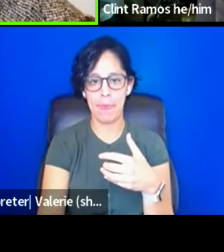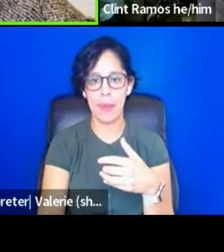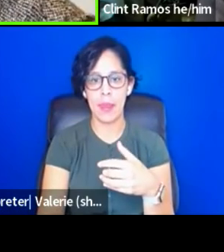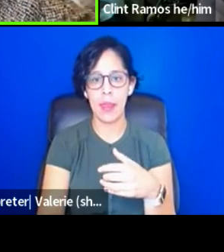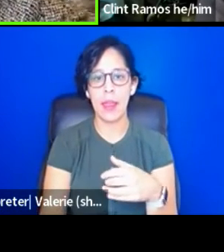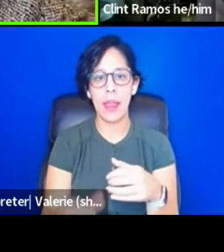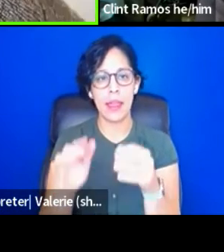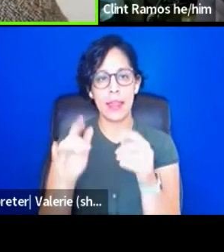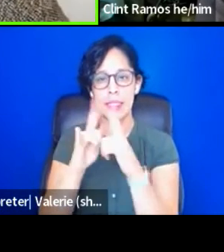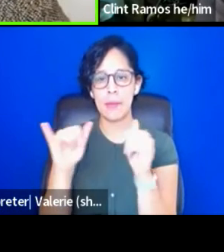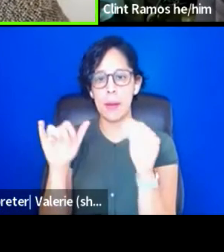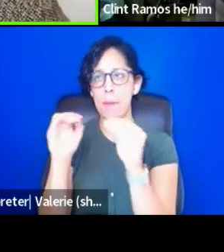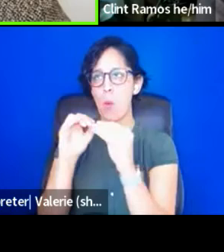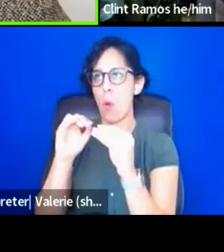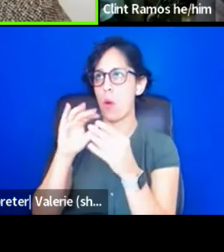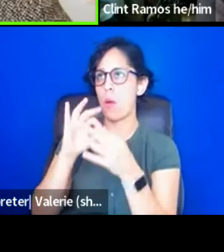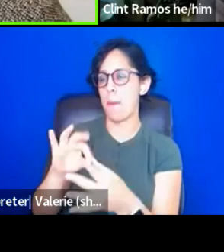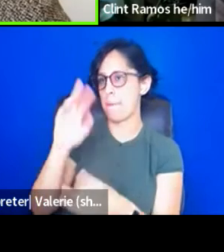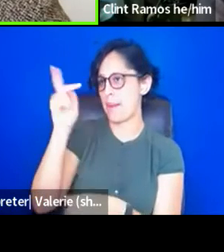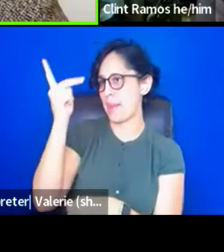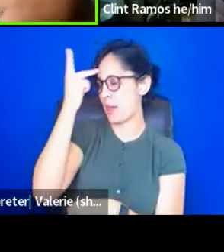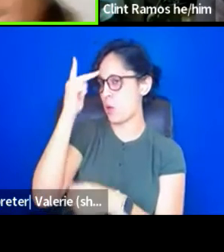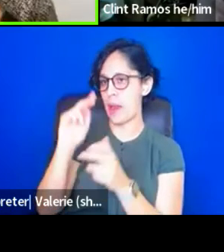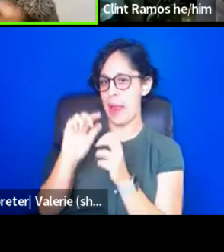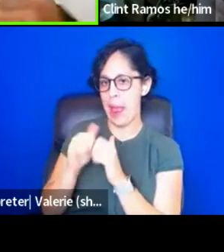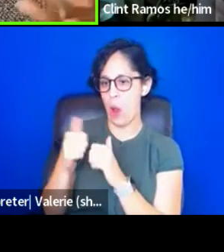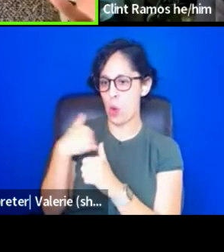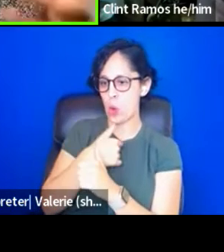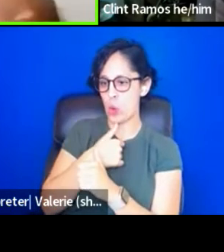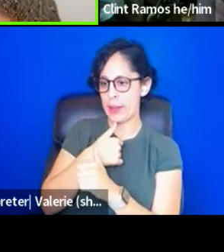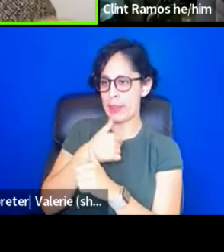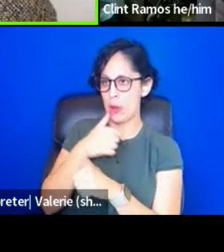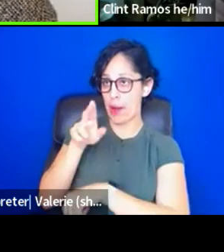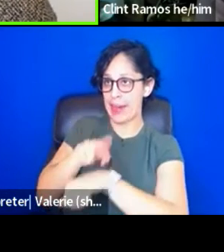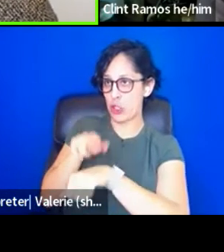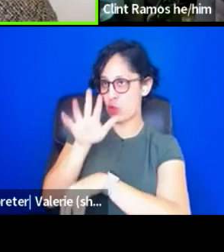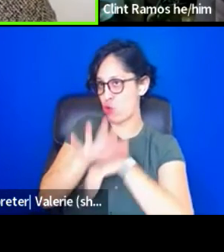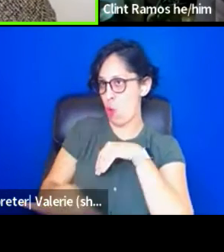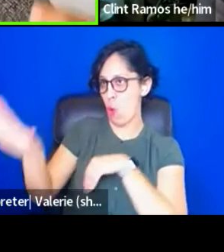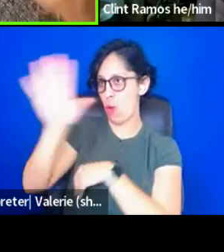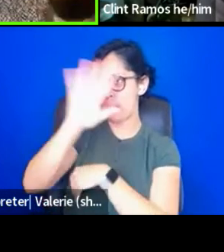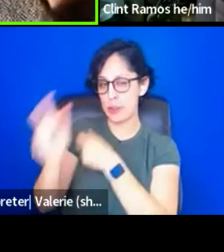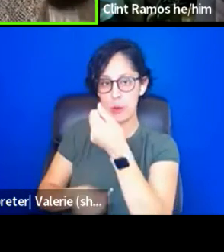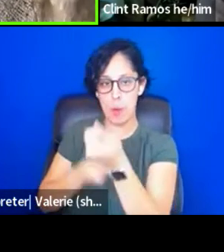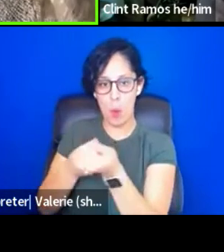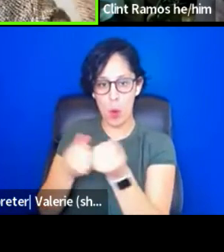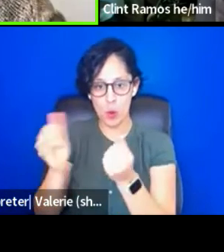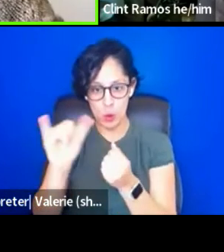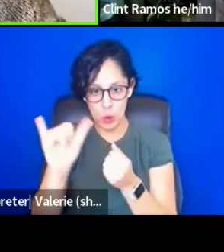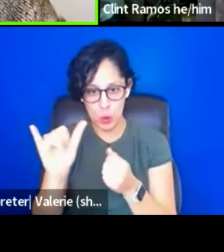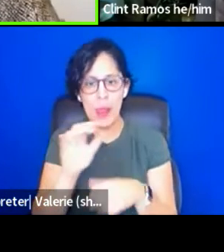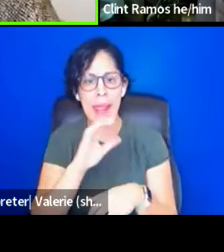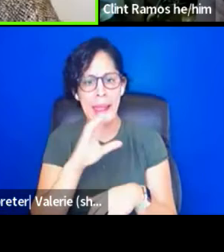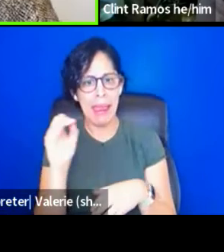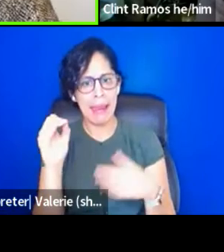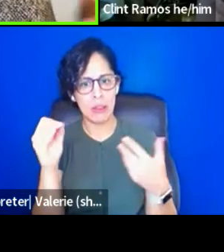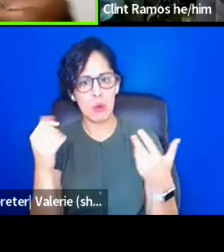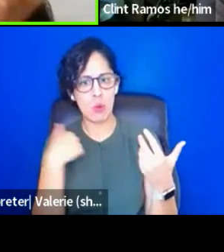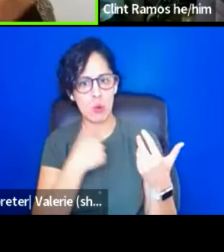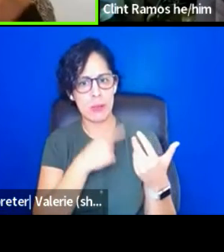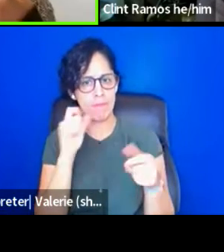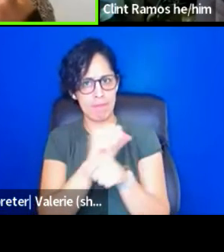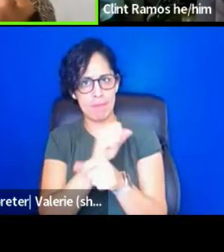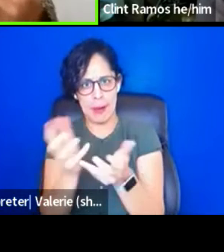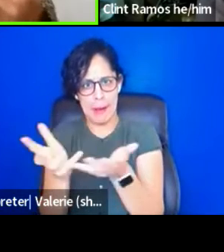for national support as well? Art equity has, to Clint's point, gathered some of that data, you know, and presented it and said,